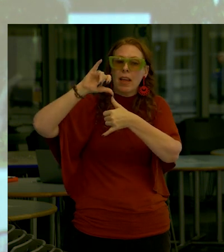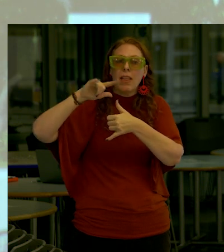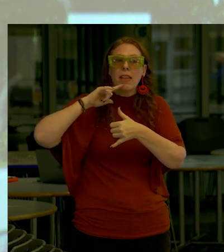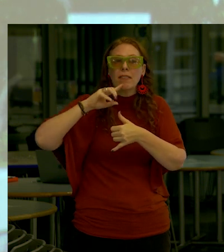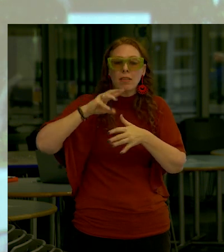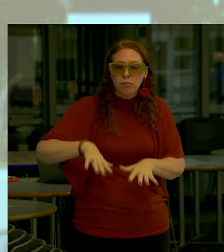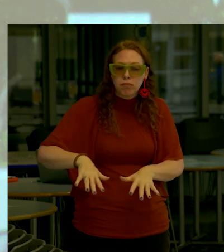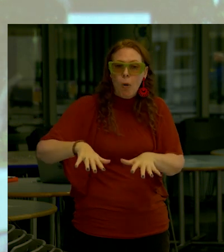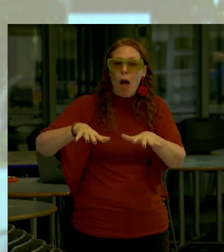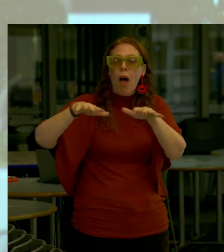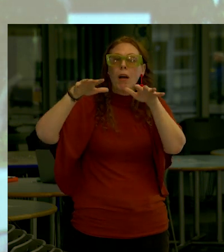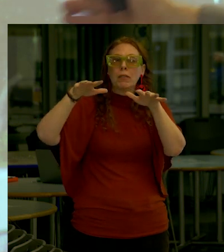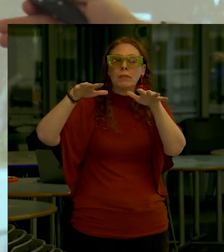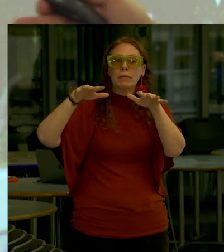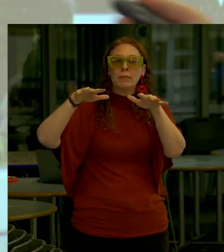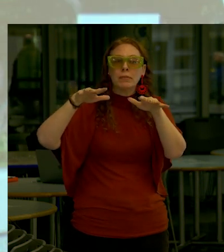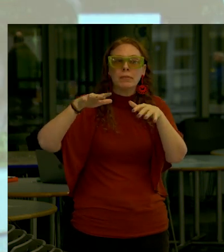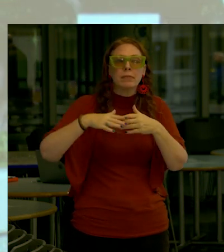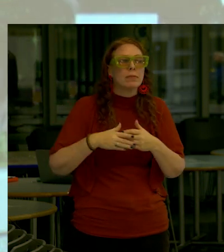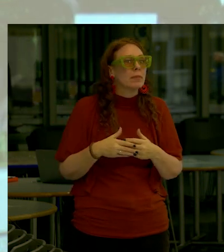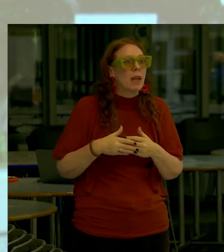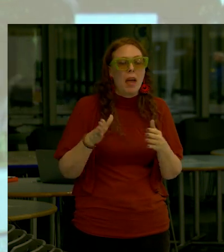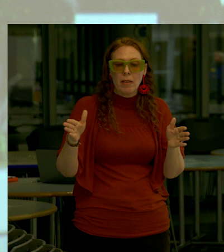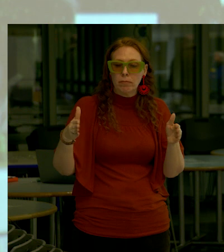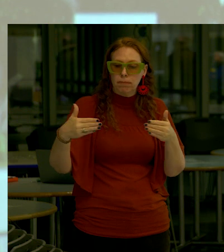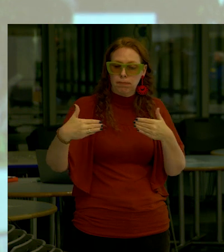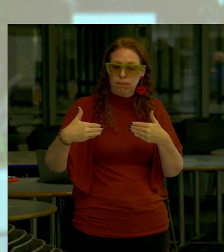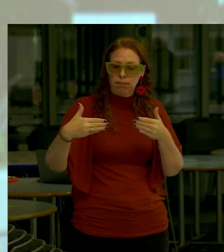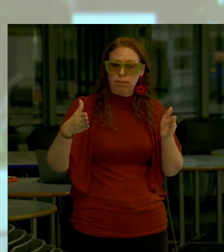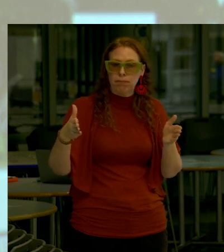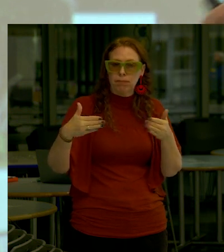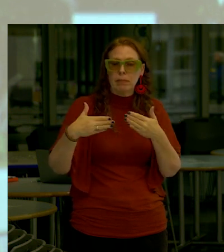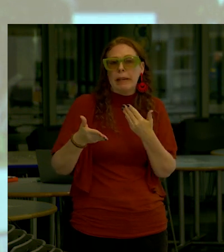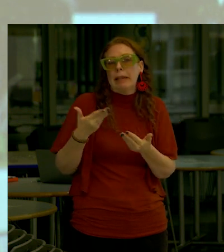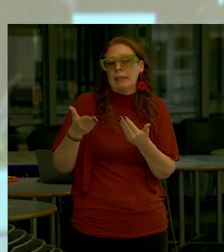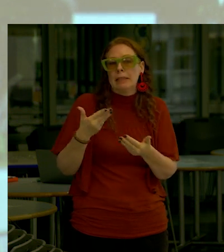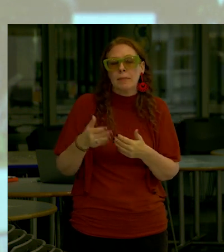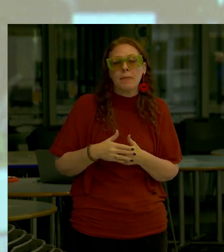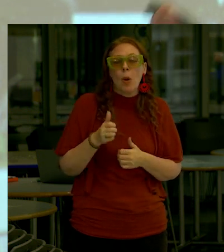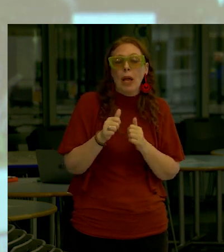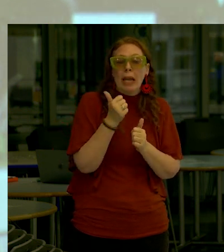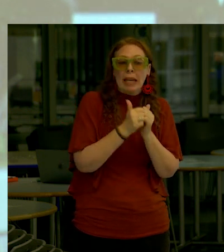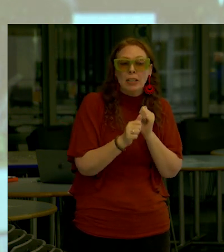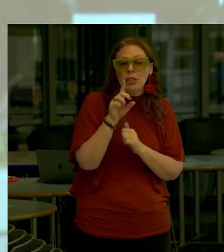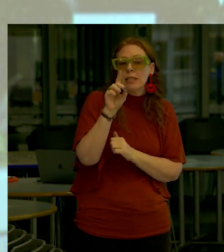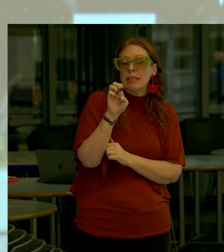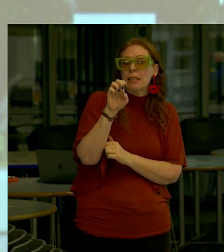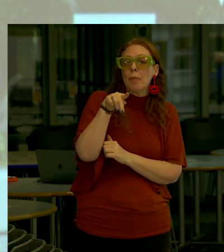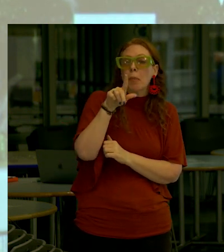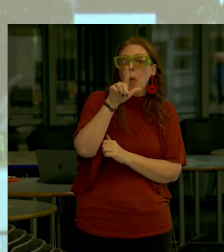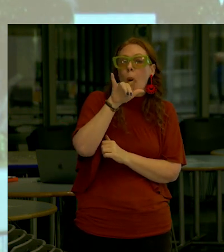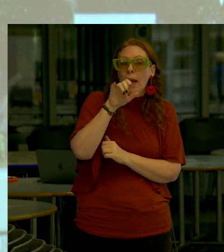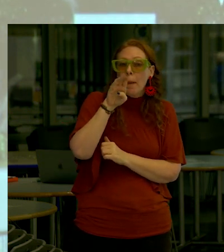than the deployable elements and they rotate into place quite easily so you know really each deployable that we've chosen to use has sort of a story